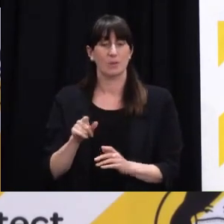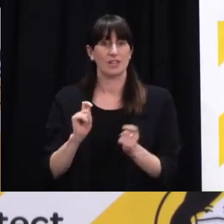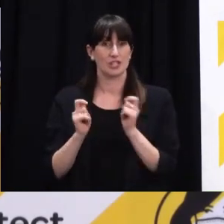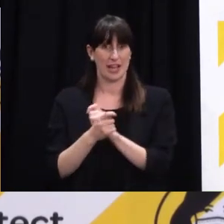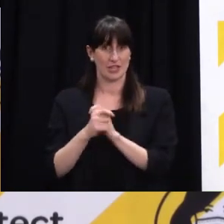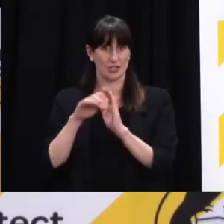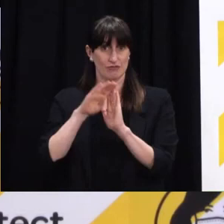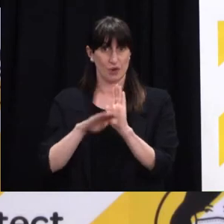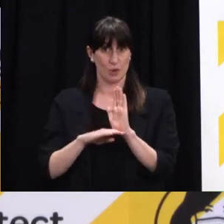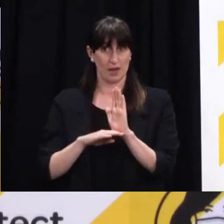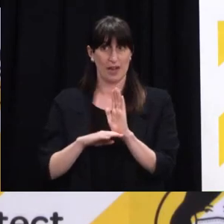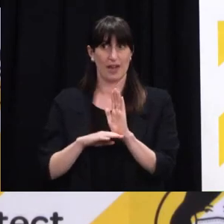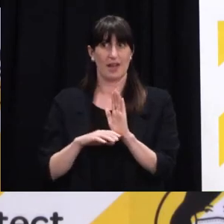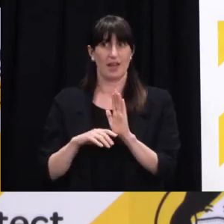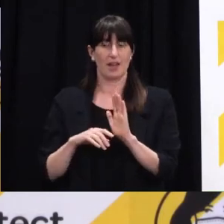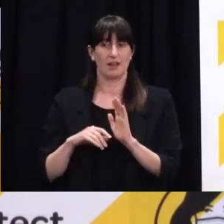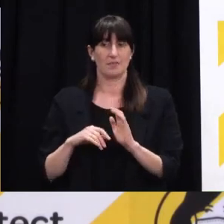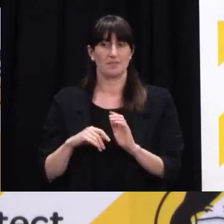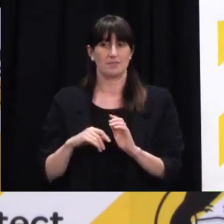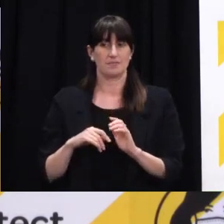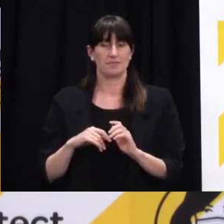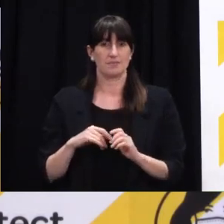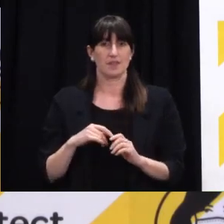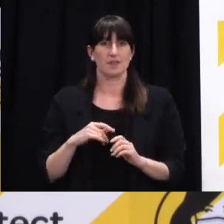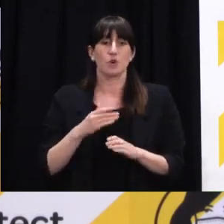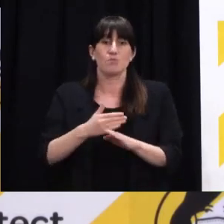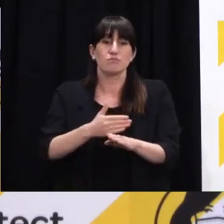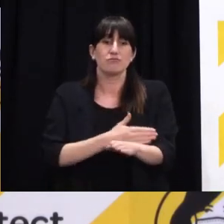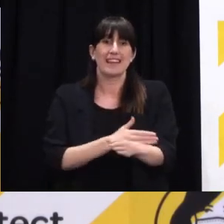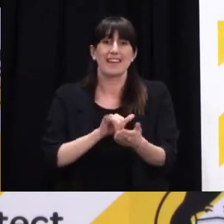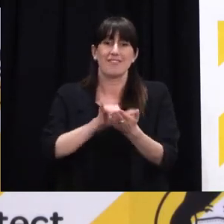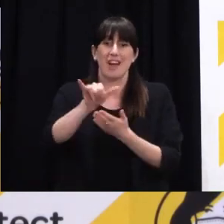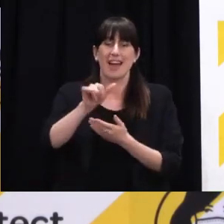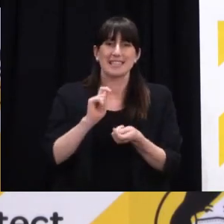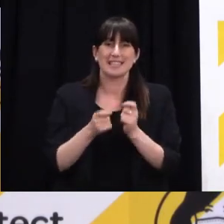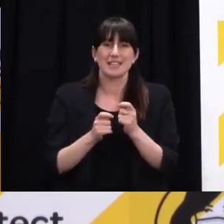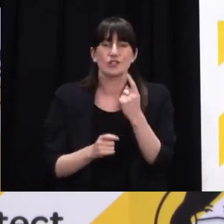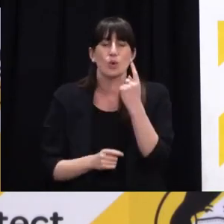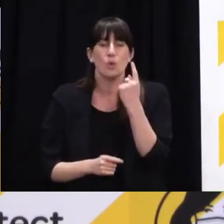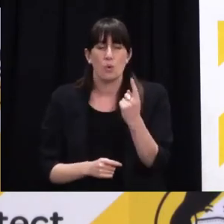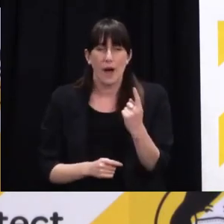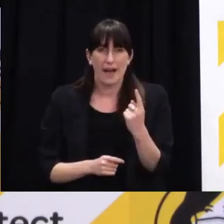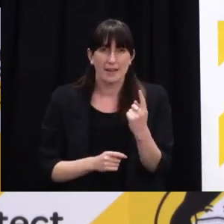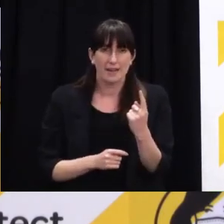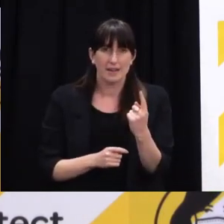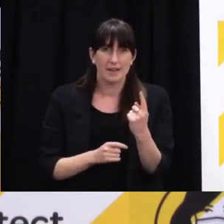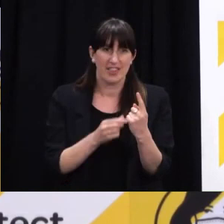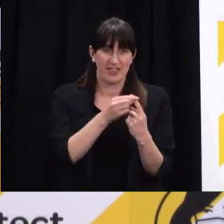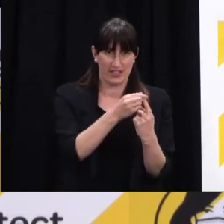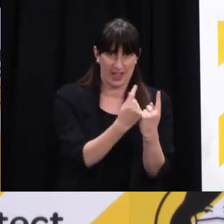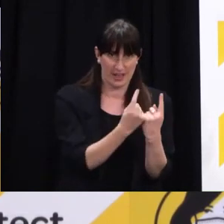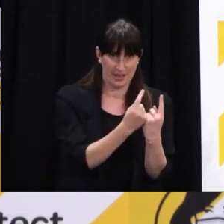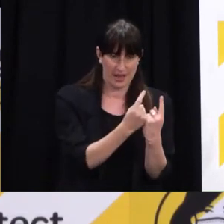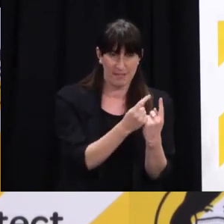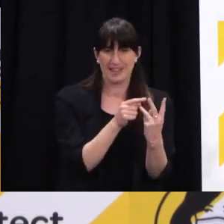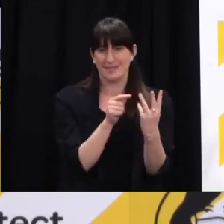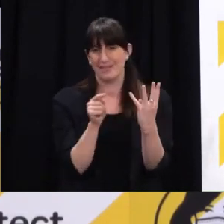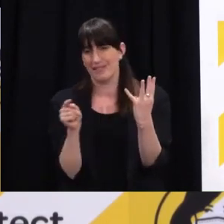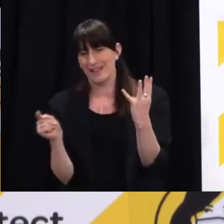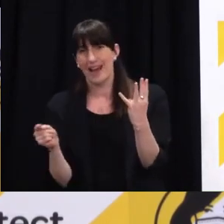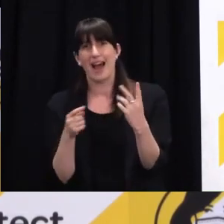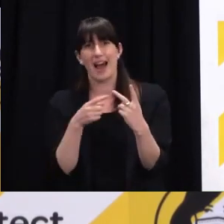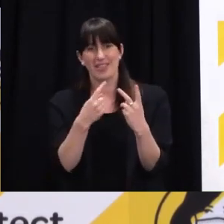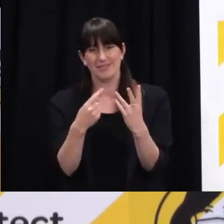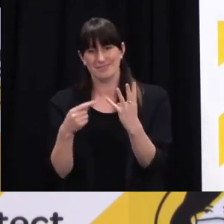And I just want to, just to reiterate, pre-departure testing is one part of a suite of things that we do to